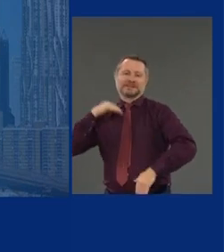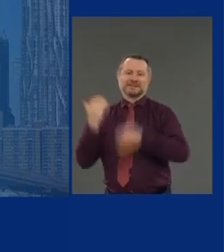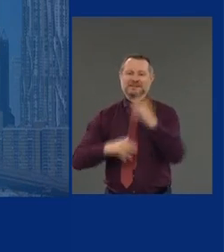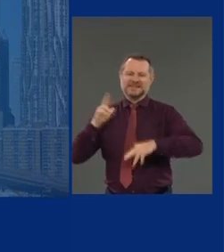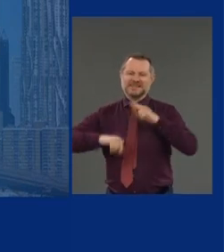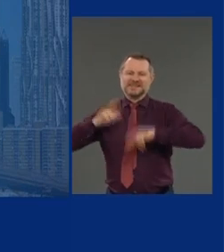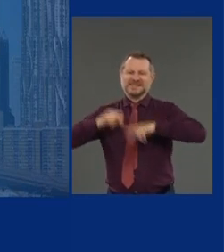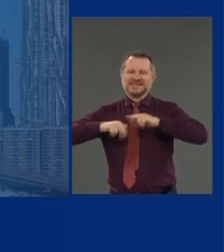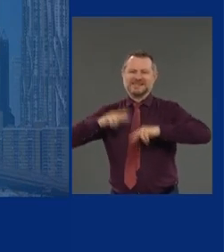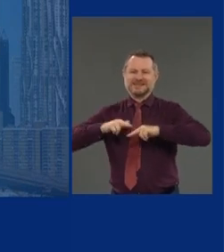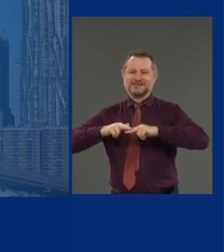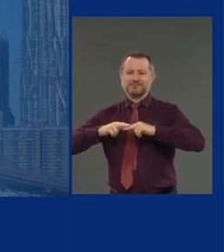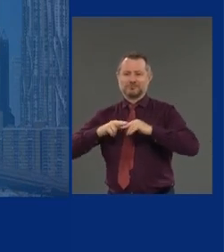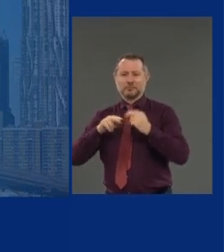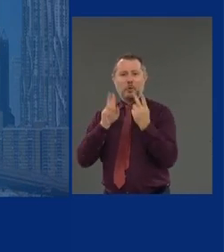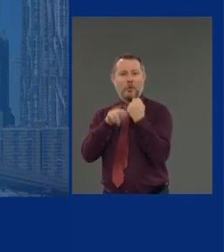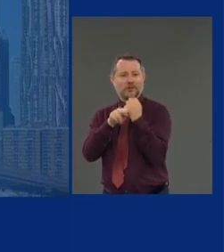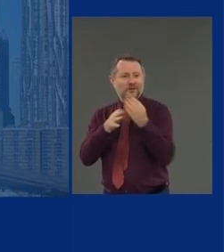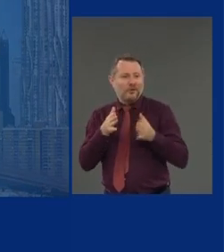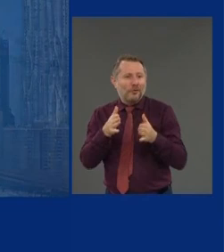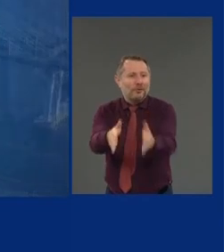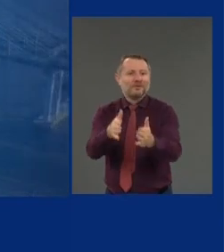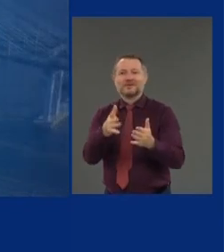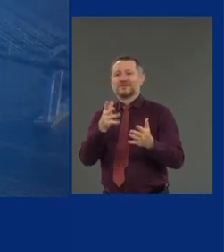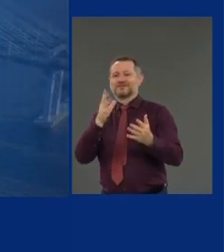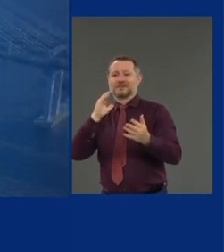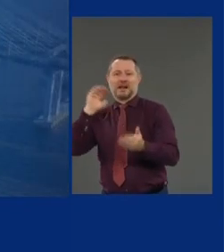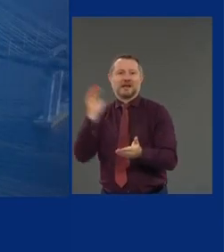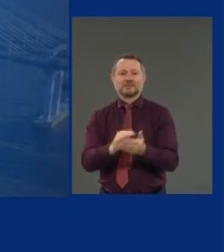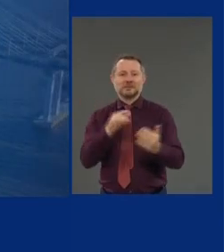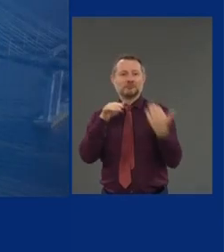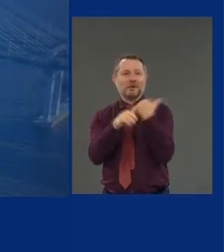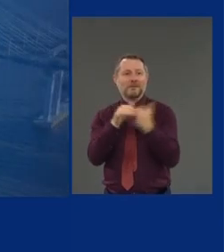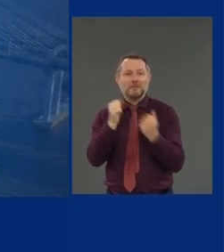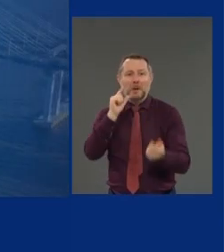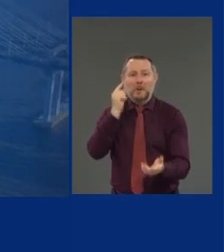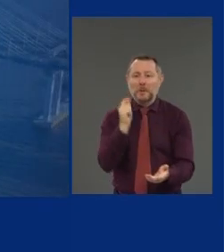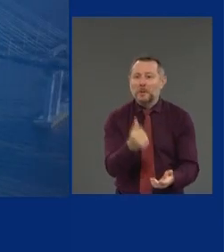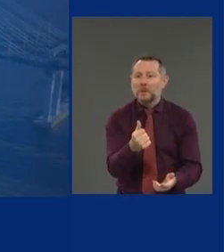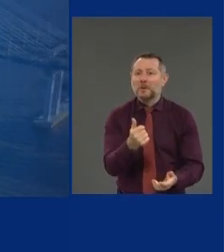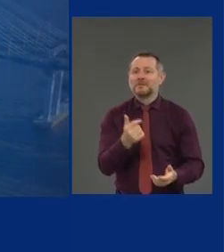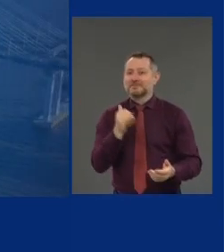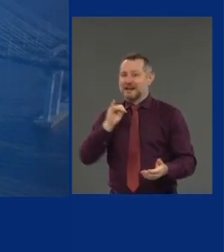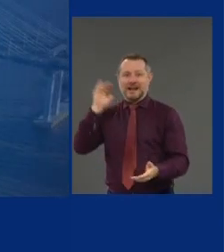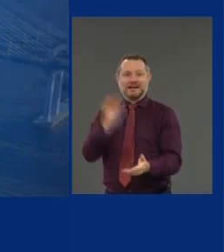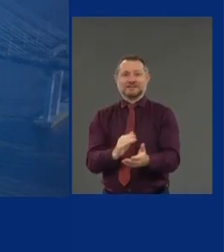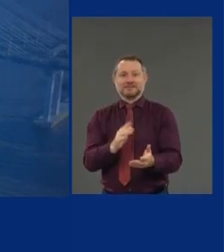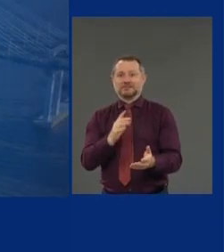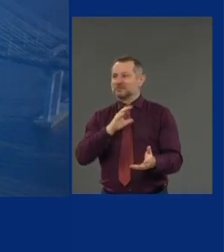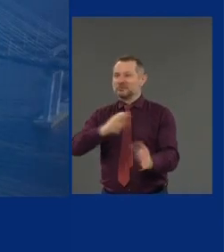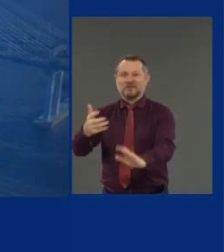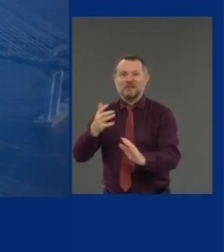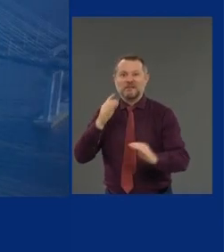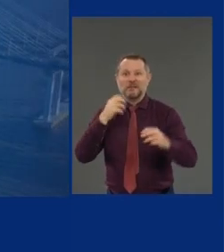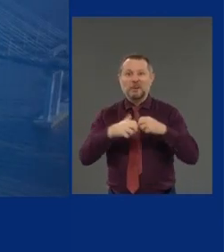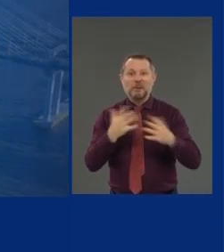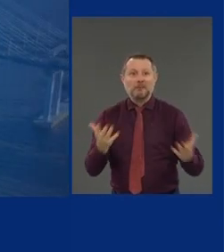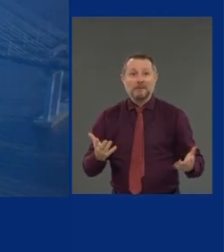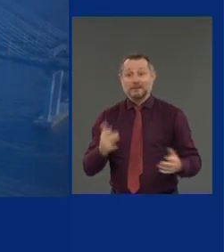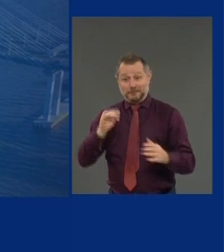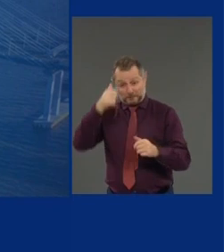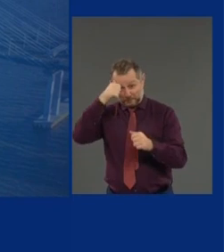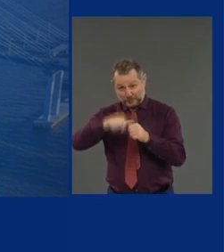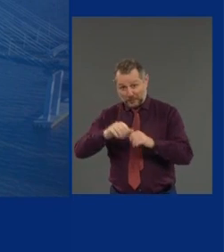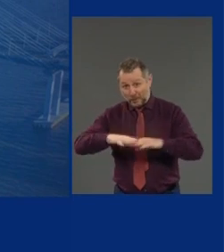fewer cars and there is less traffic. Because remember, what this reopening is about for us,